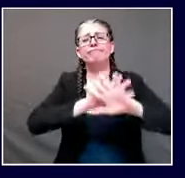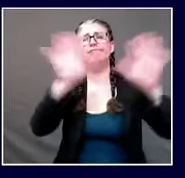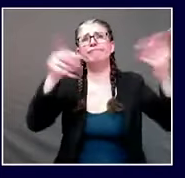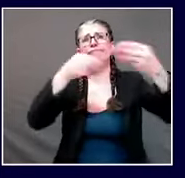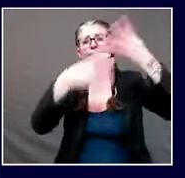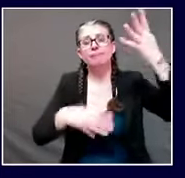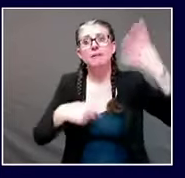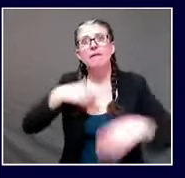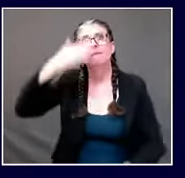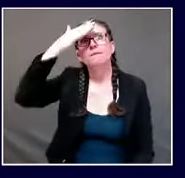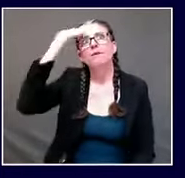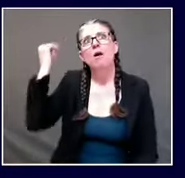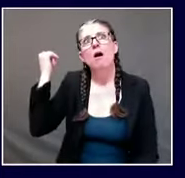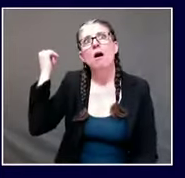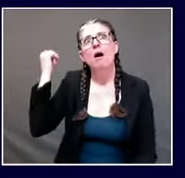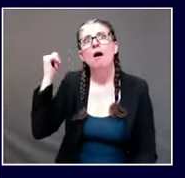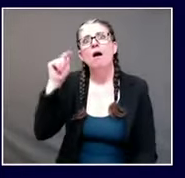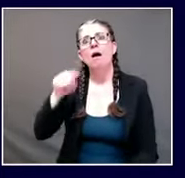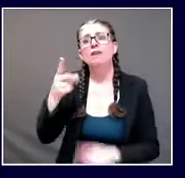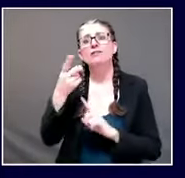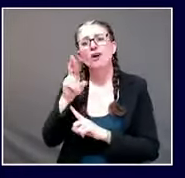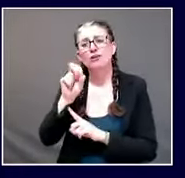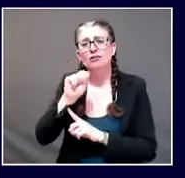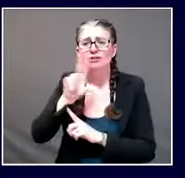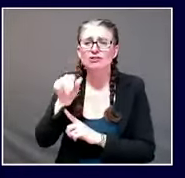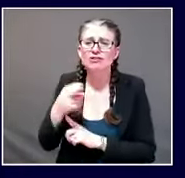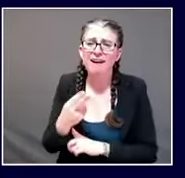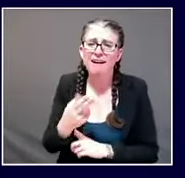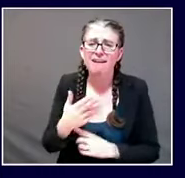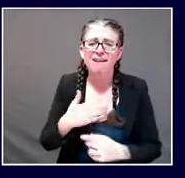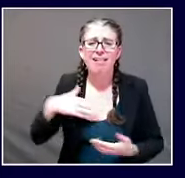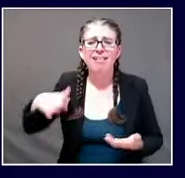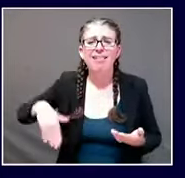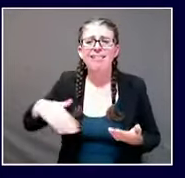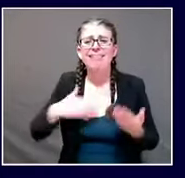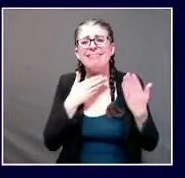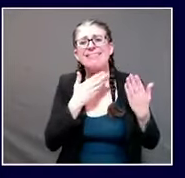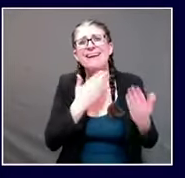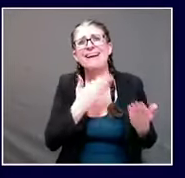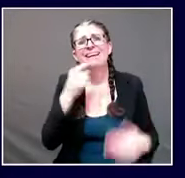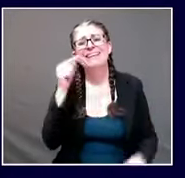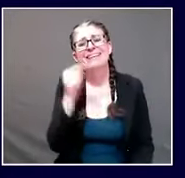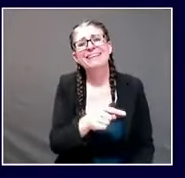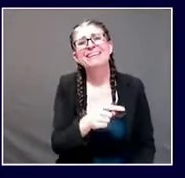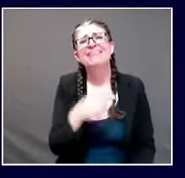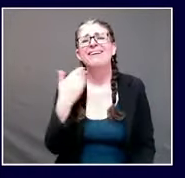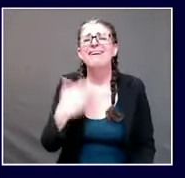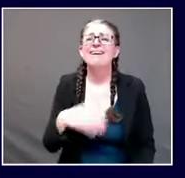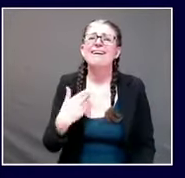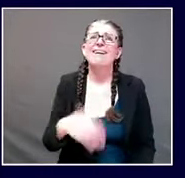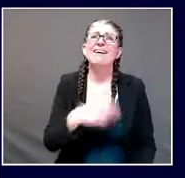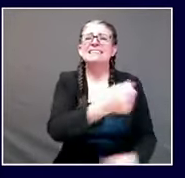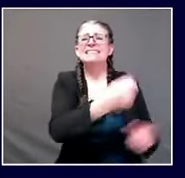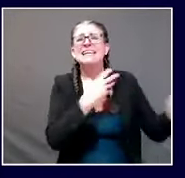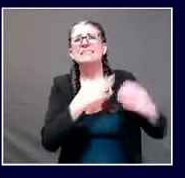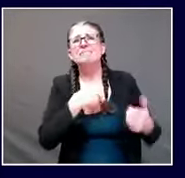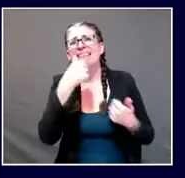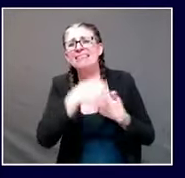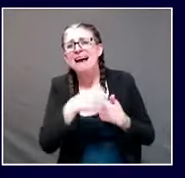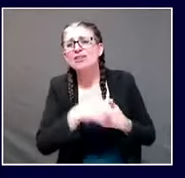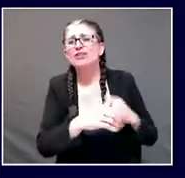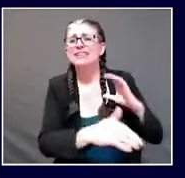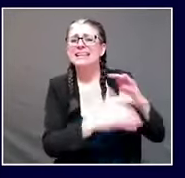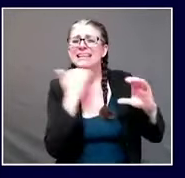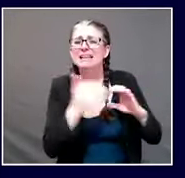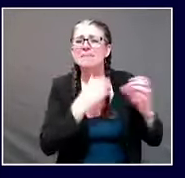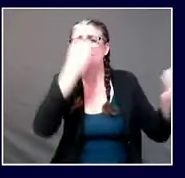that are always and he's got his own not his but somebody's got a thank you dr shah facebook page so um i i